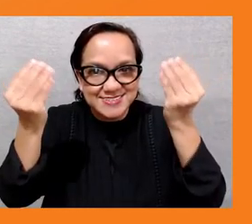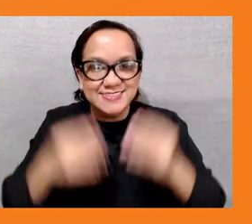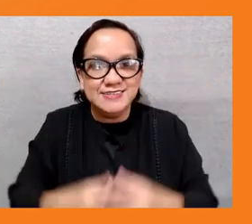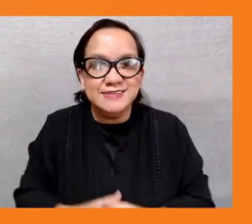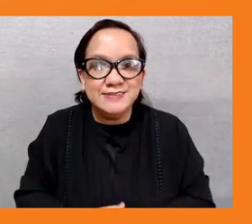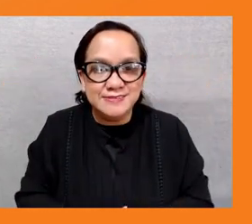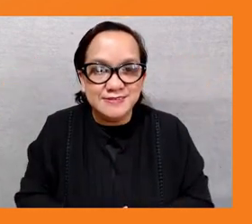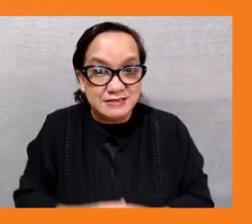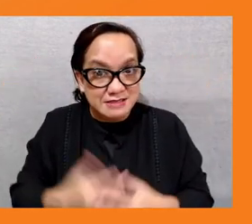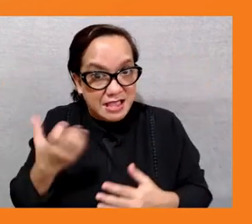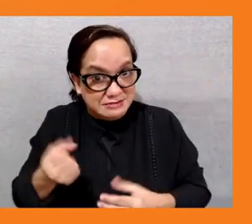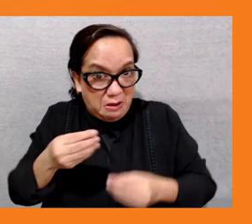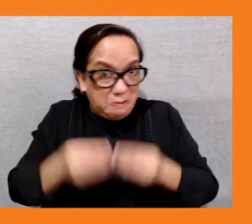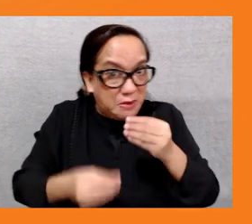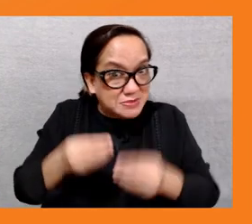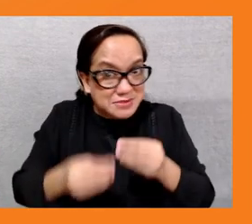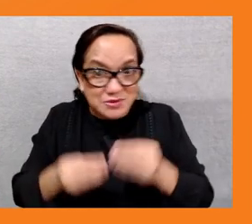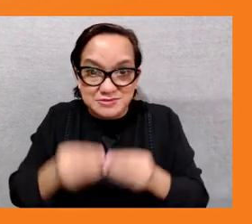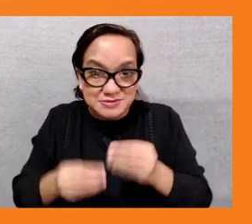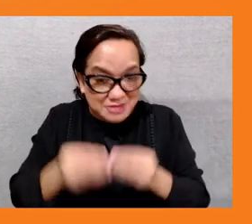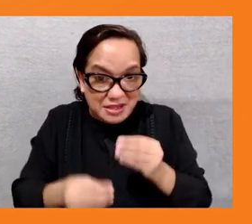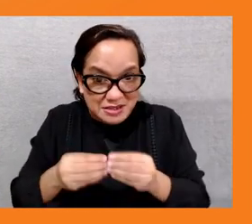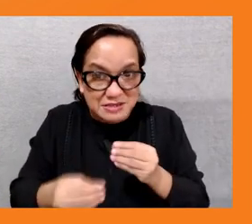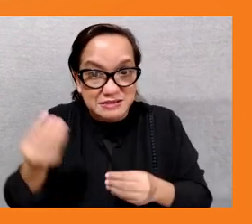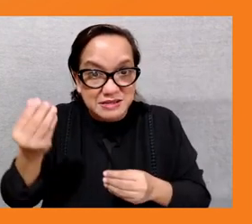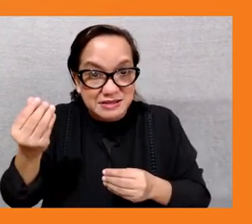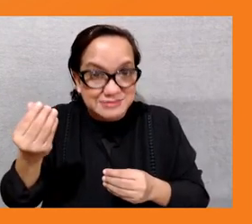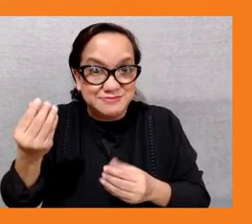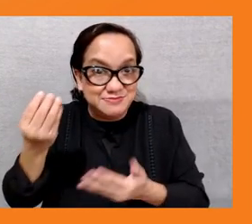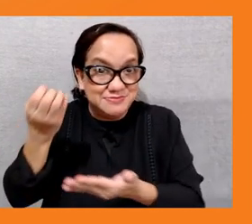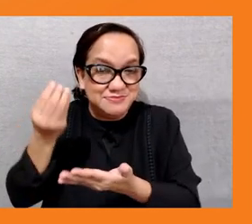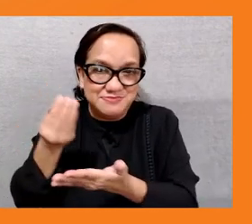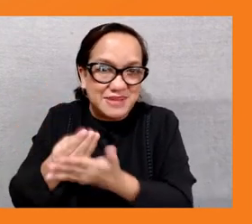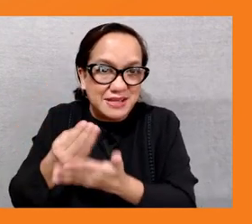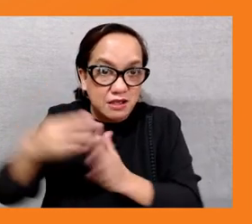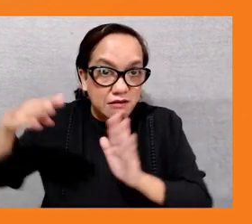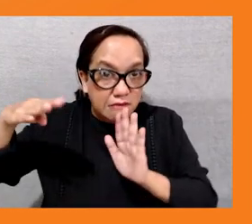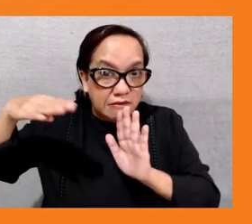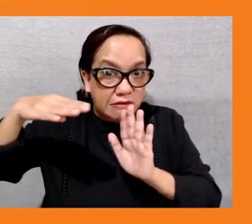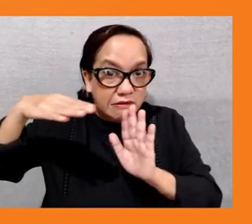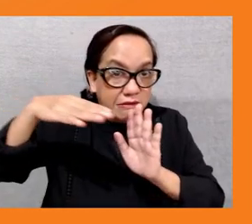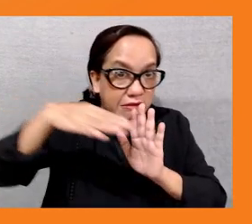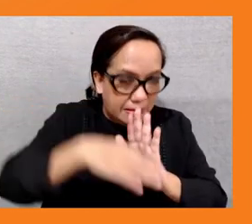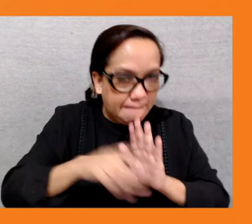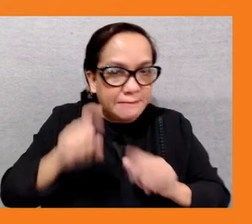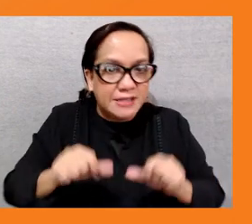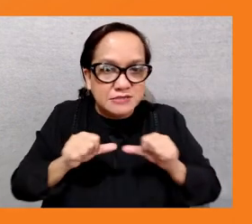contribute to environmental sustainability and inclusive structural transformation and economic diversification